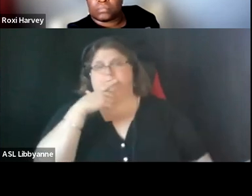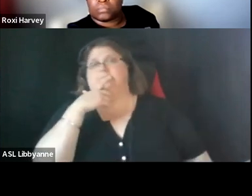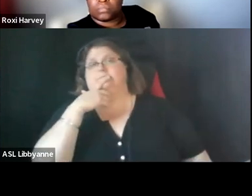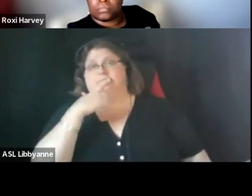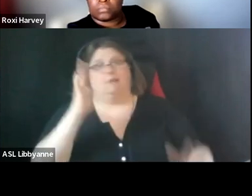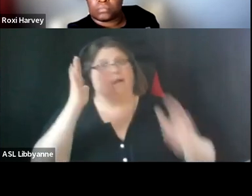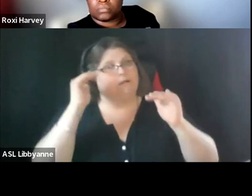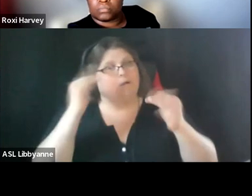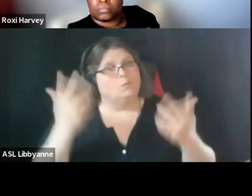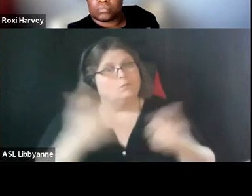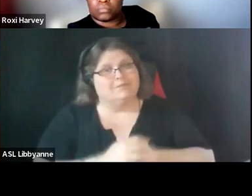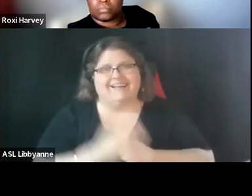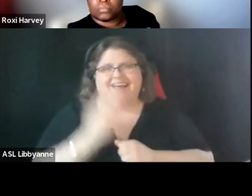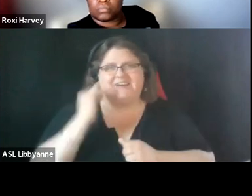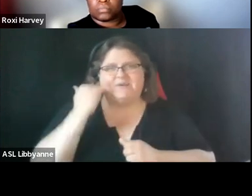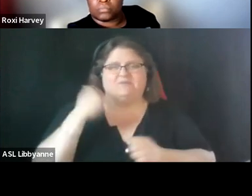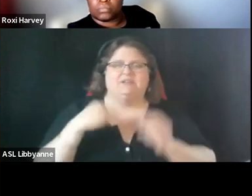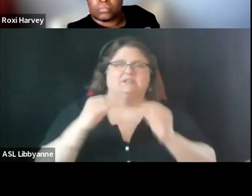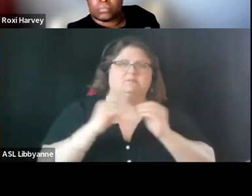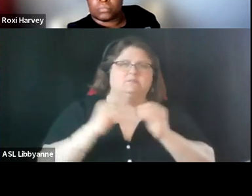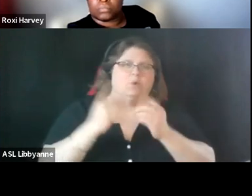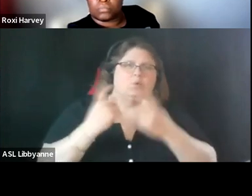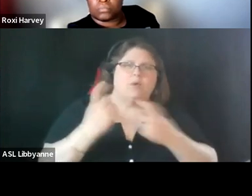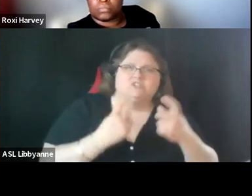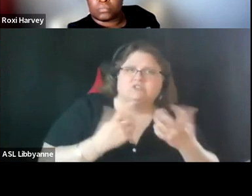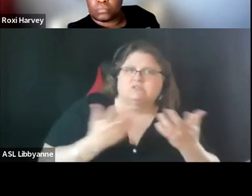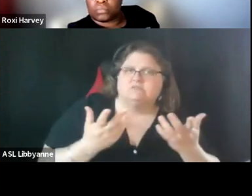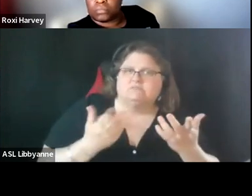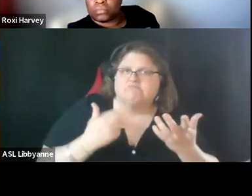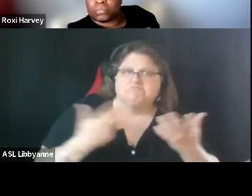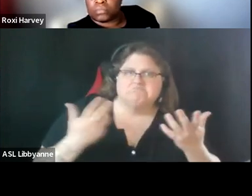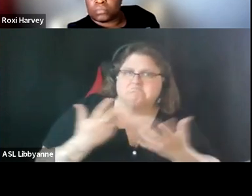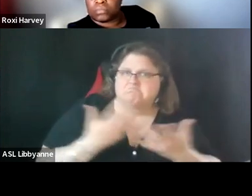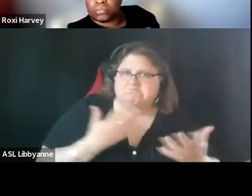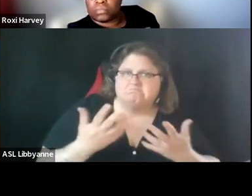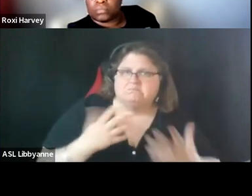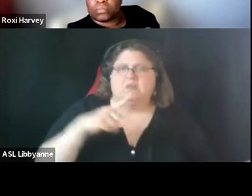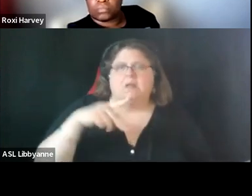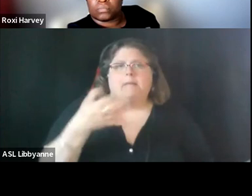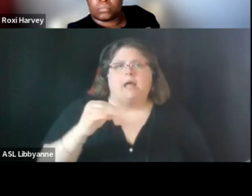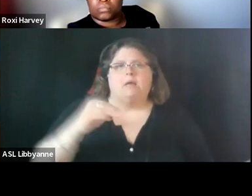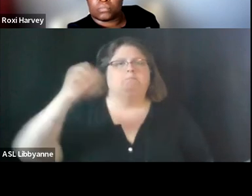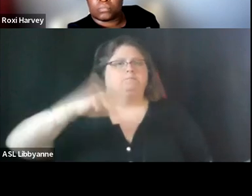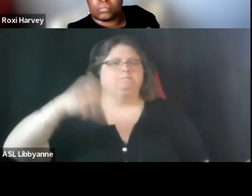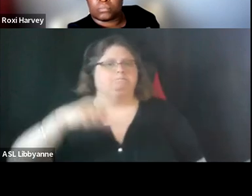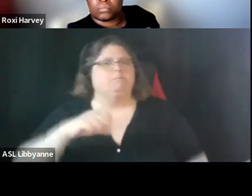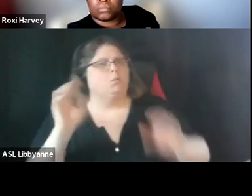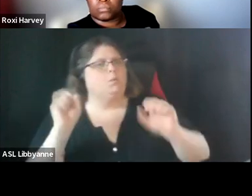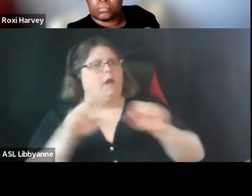covered or if there's questions but yeah we we can we can open it up for questions and